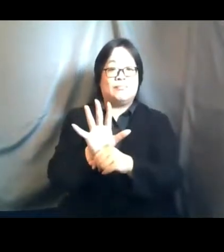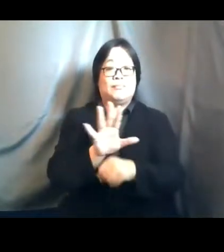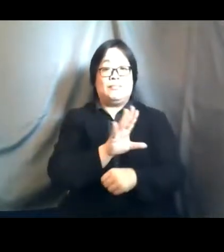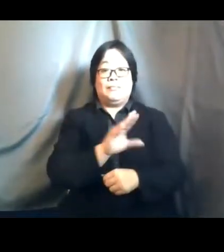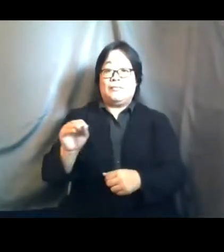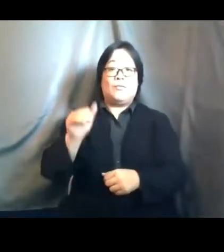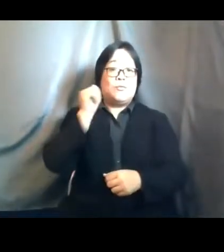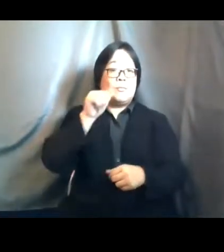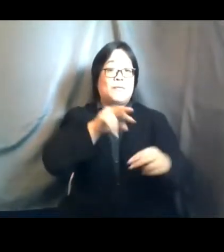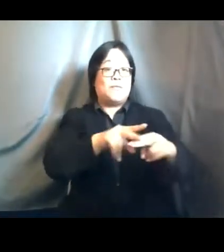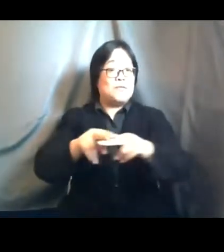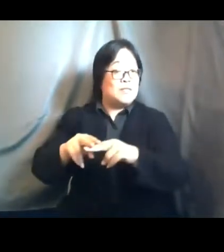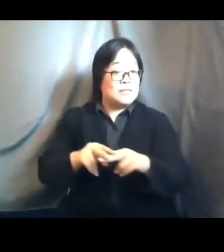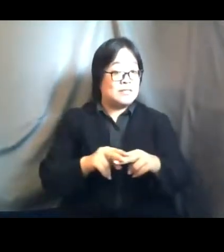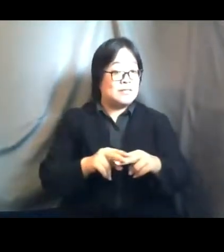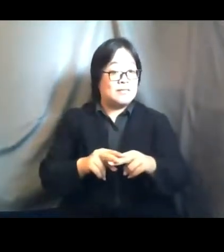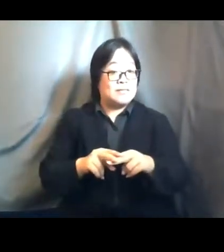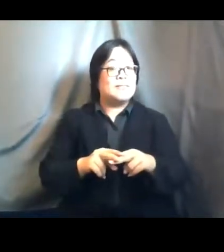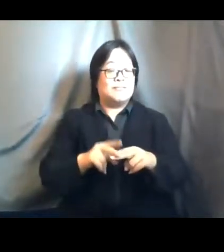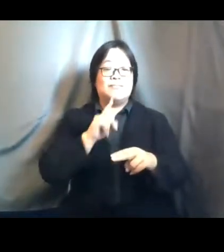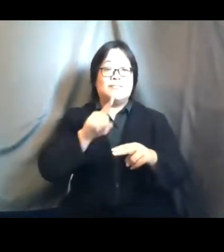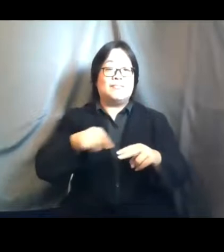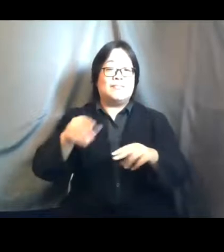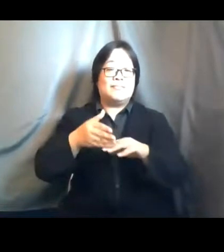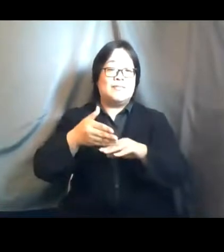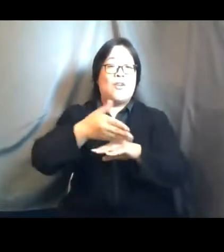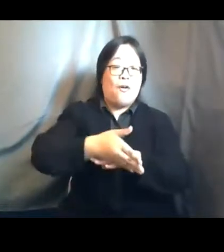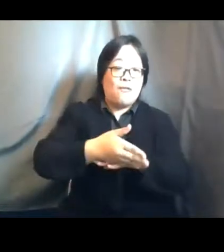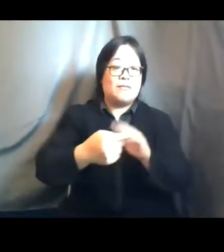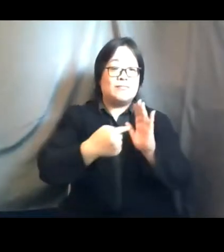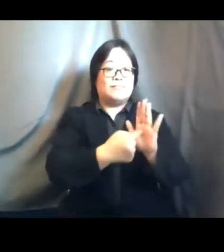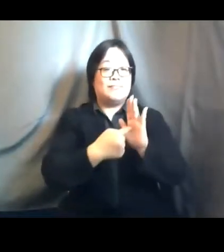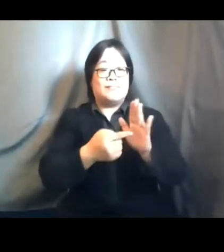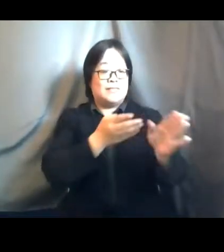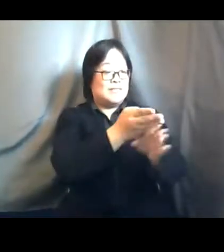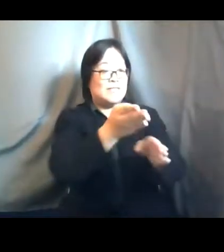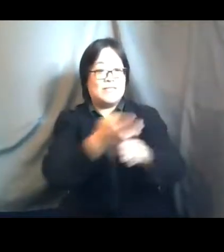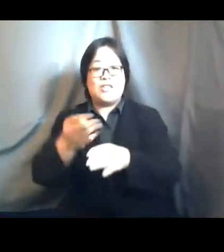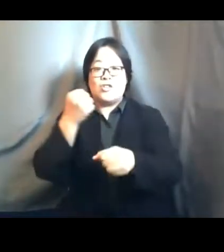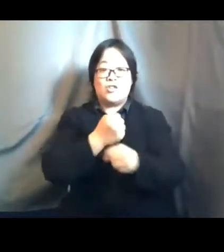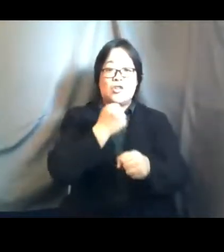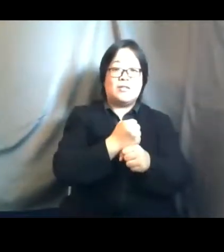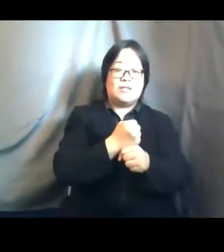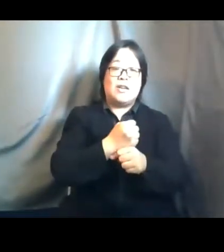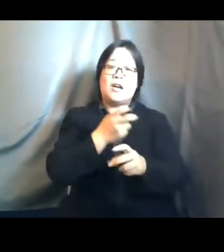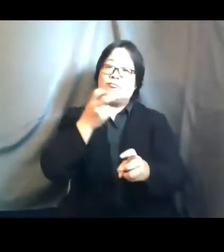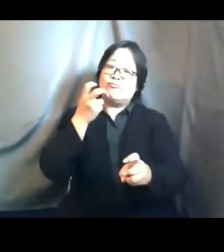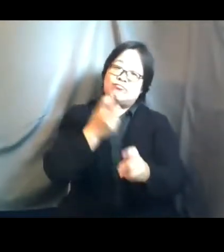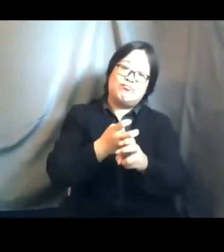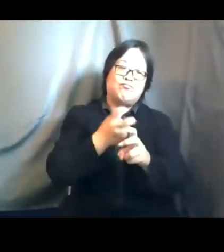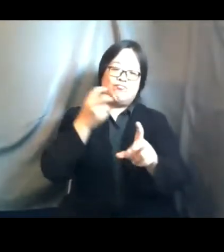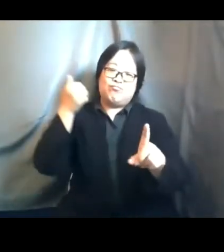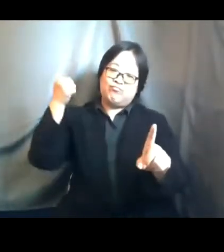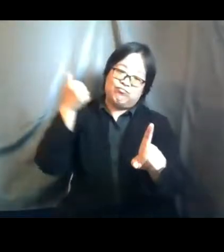fiji are also over represented in the sectors and jobs which are hardest hit by uh the covet 19